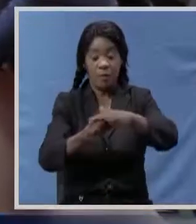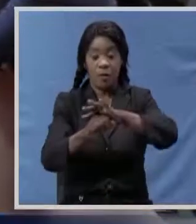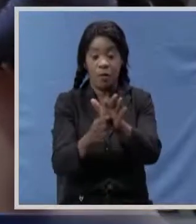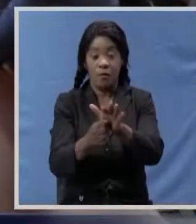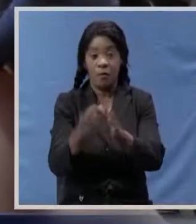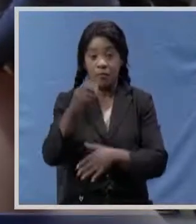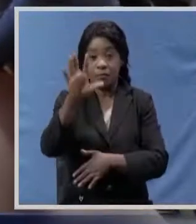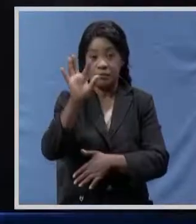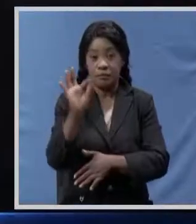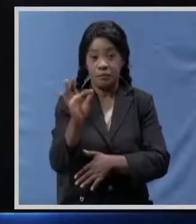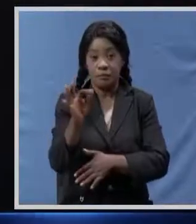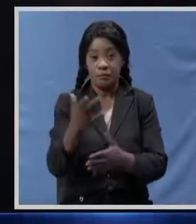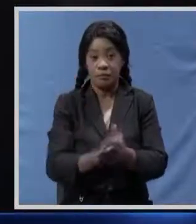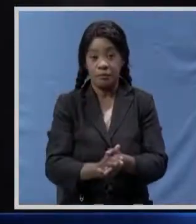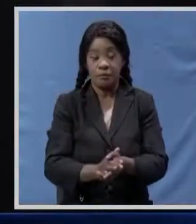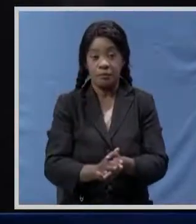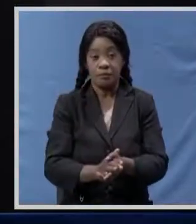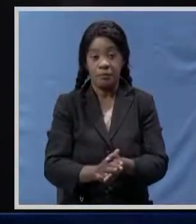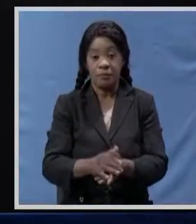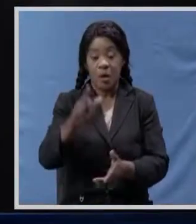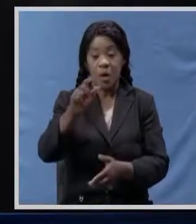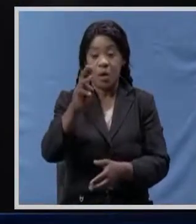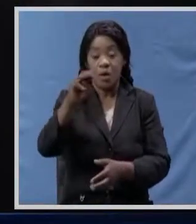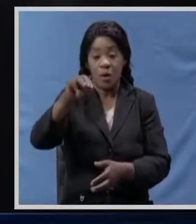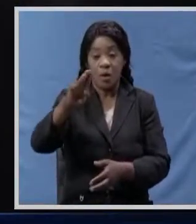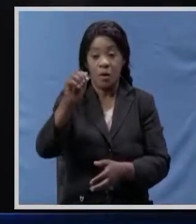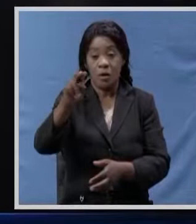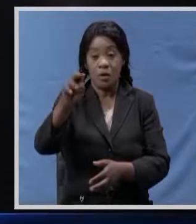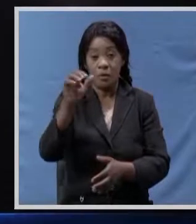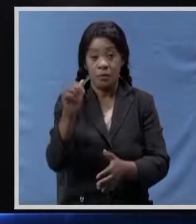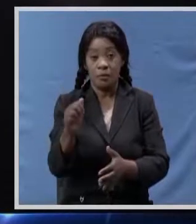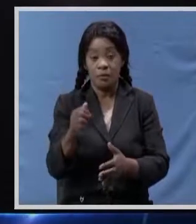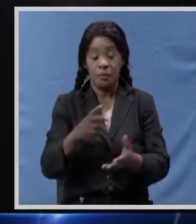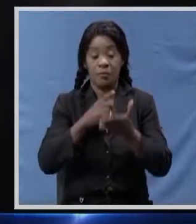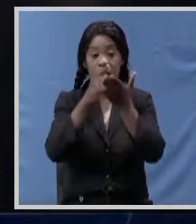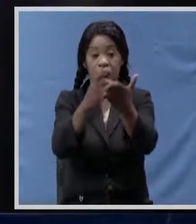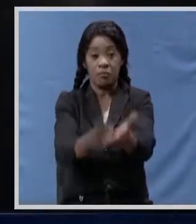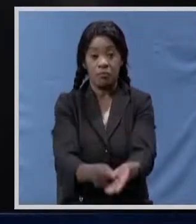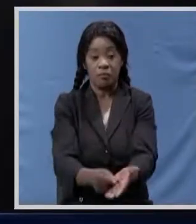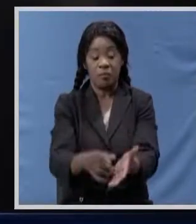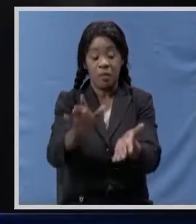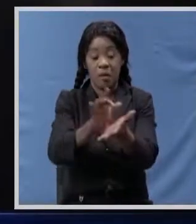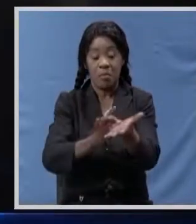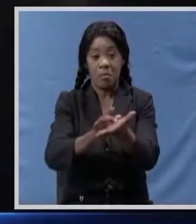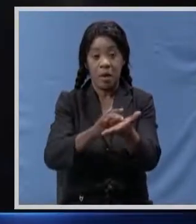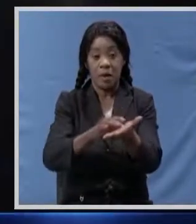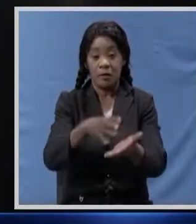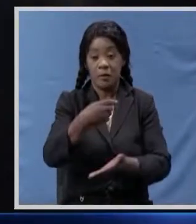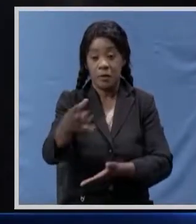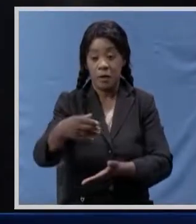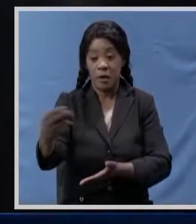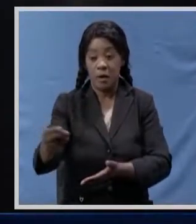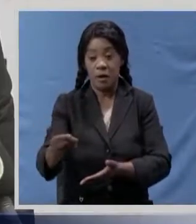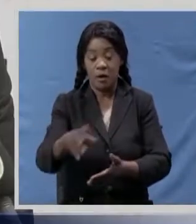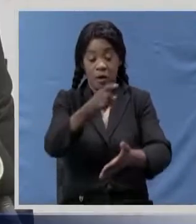with the latest being Barry gold Lumwana mine which has donated an assortment of medical supplies worth 10